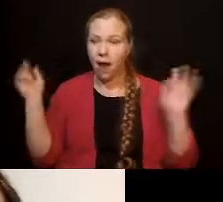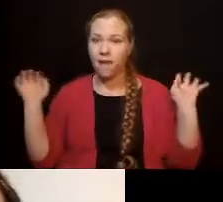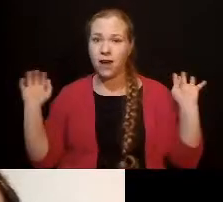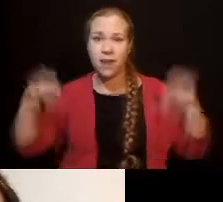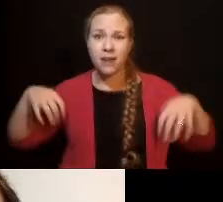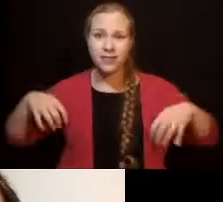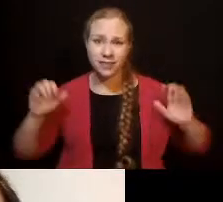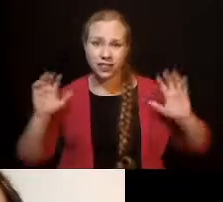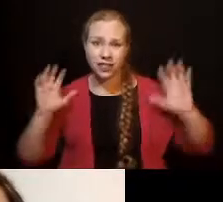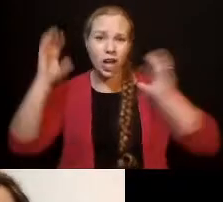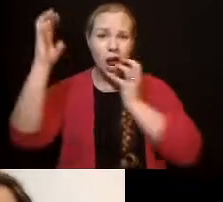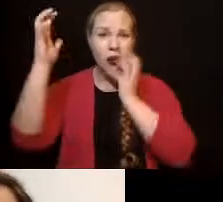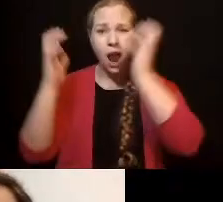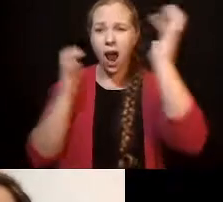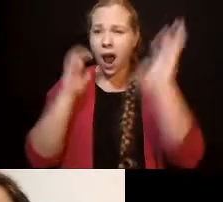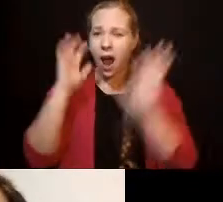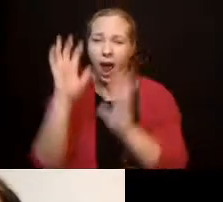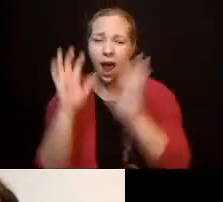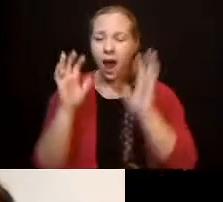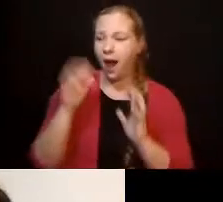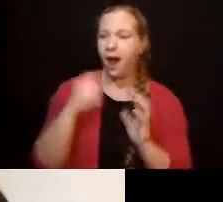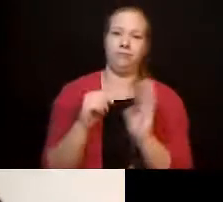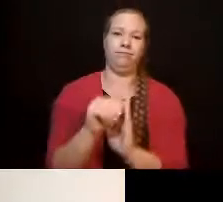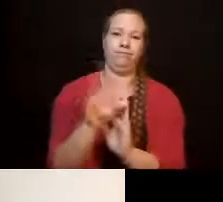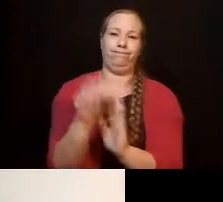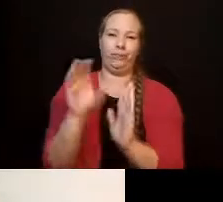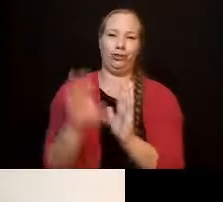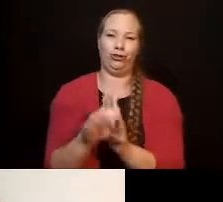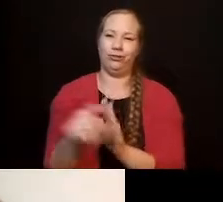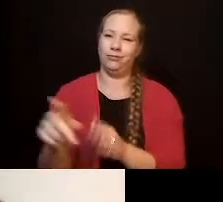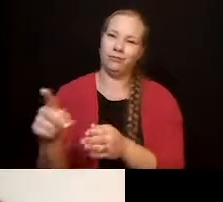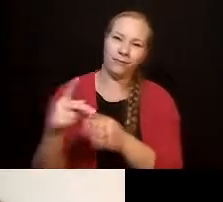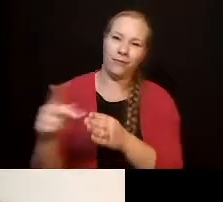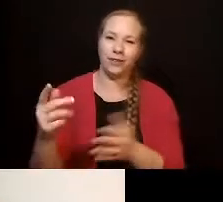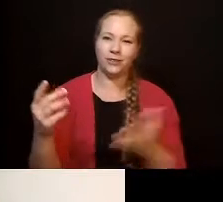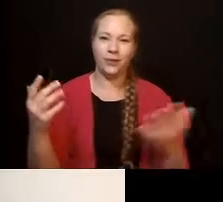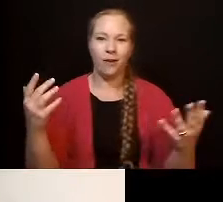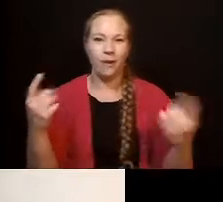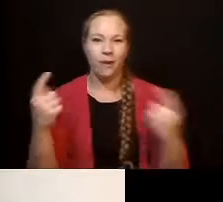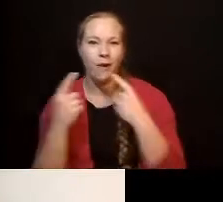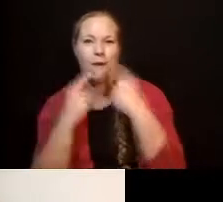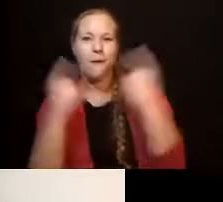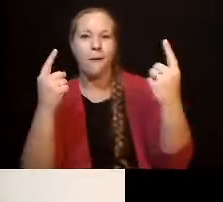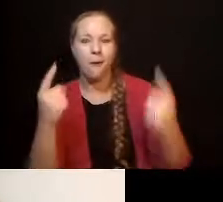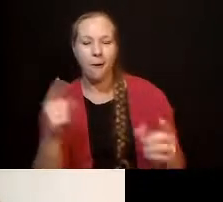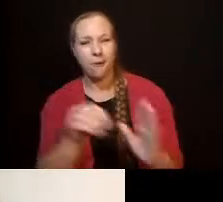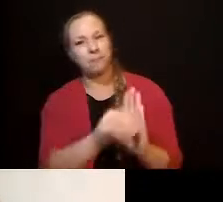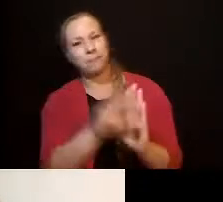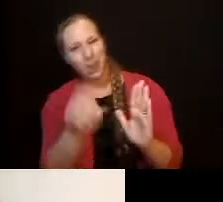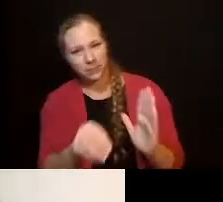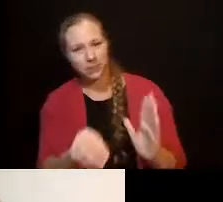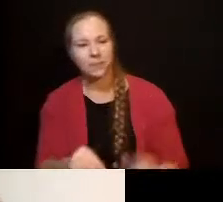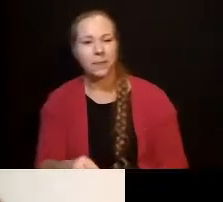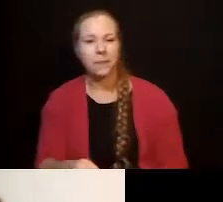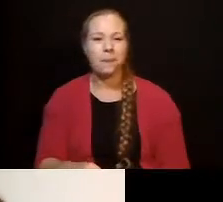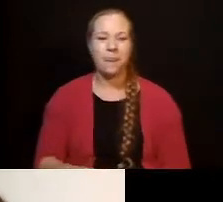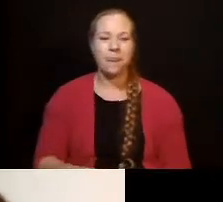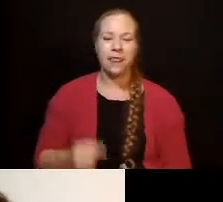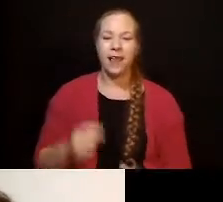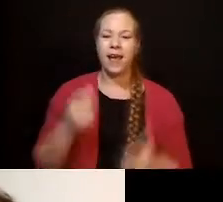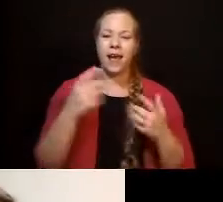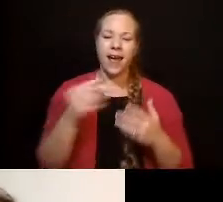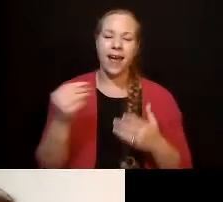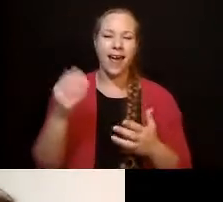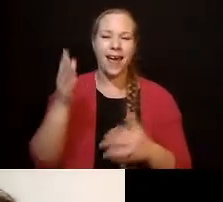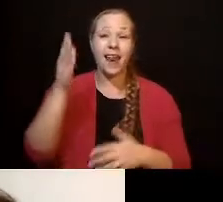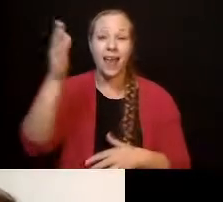set up all of these options for Jesse and we laid it all out and I got him in his first residential setting and we got